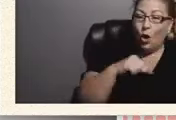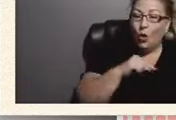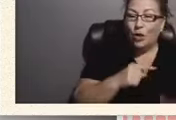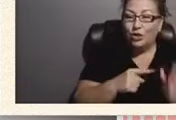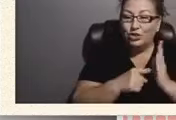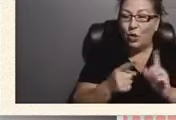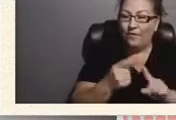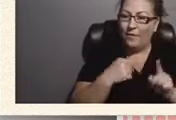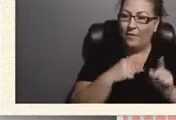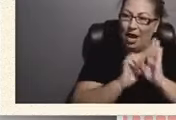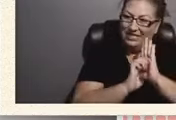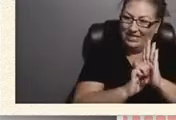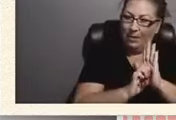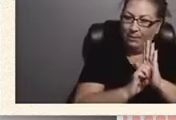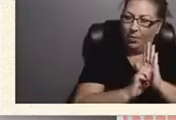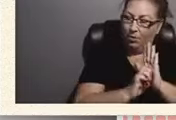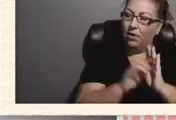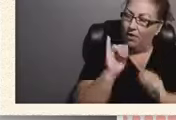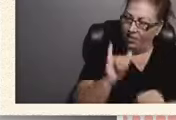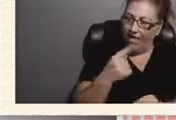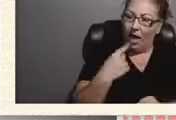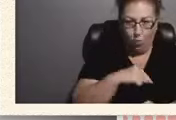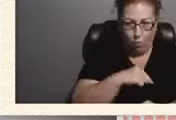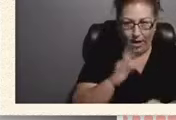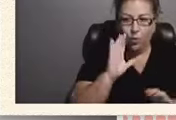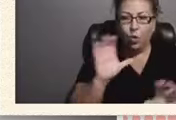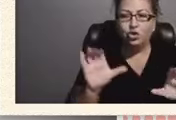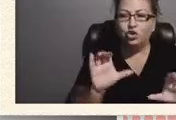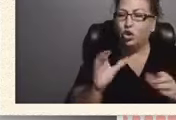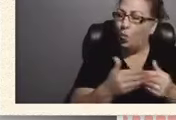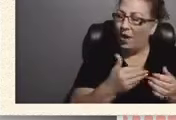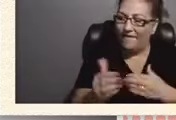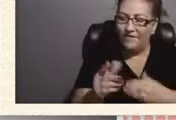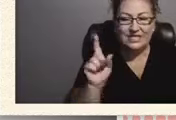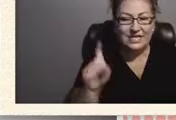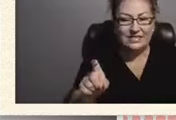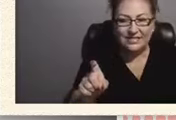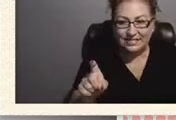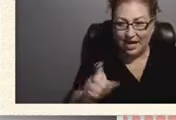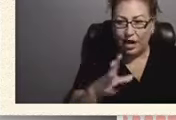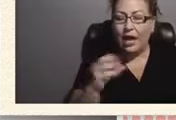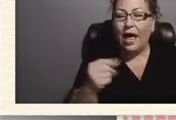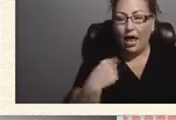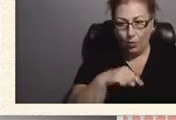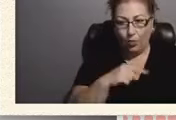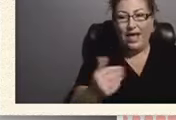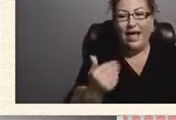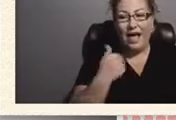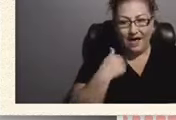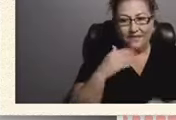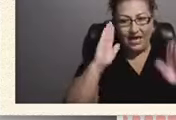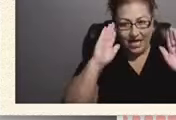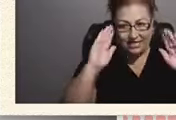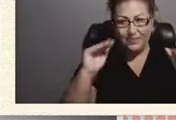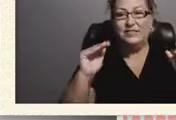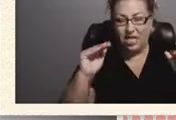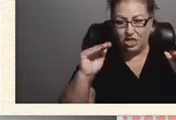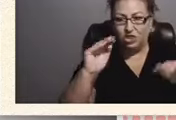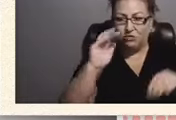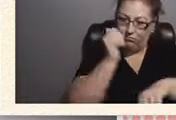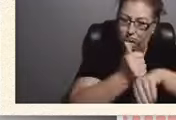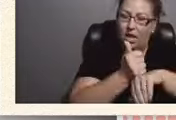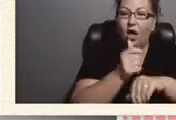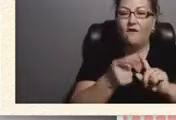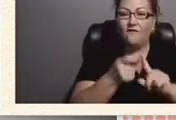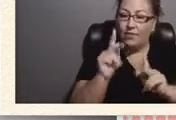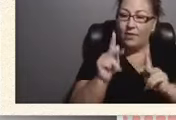that we are going to do what is necessary? And we have an expectation from the people who, whether they